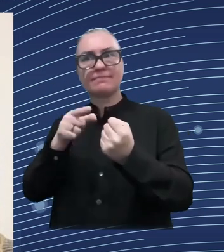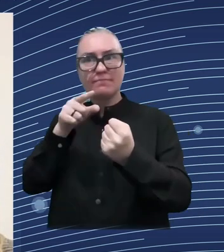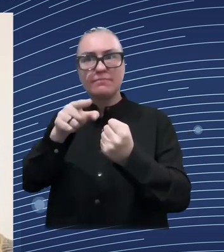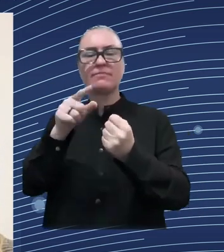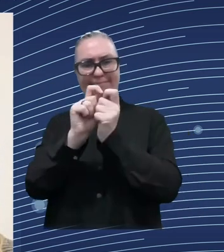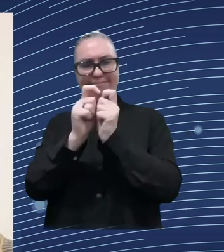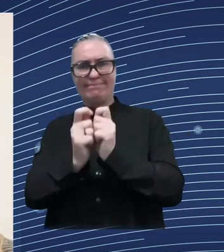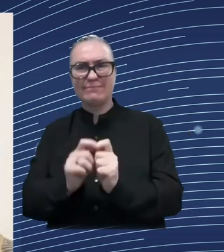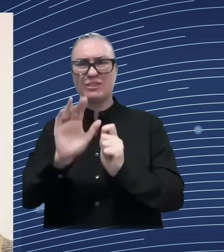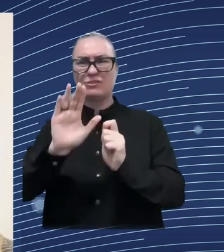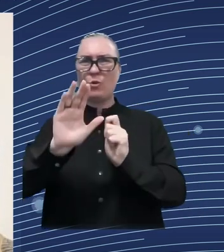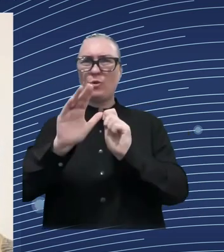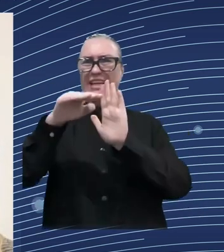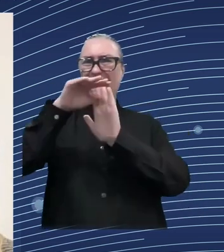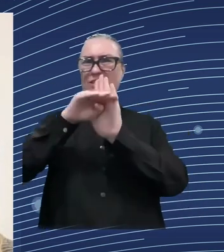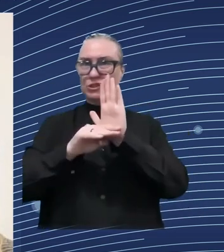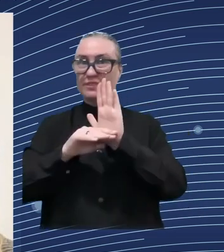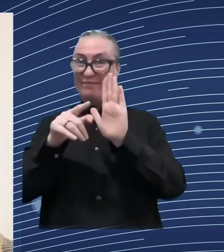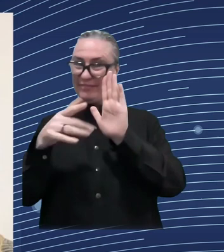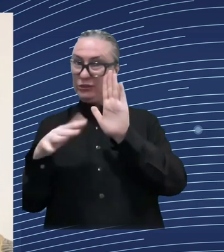example to technical financial assistance